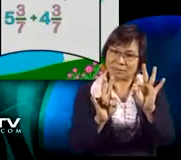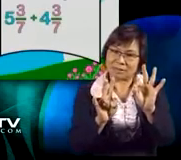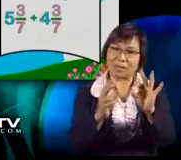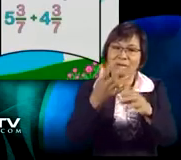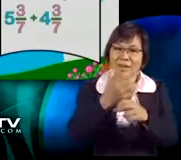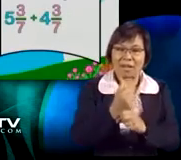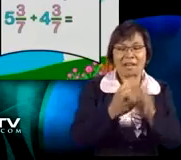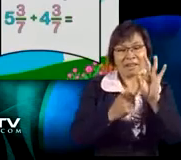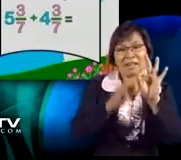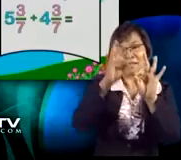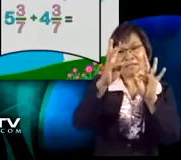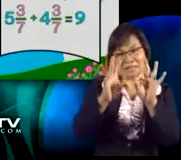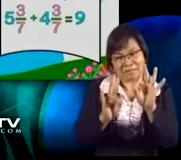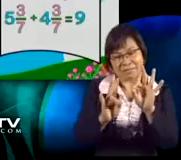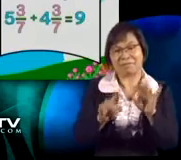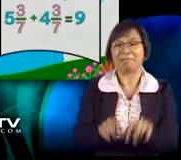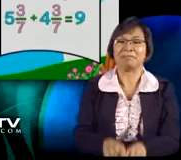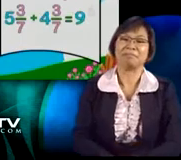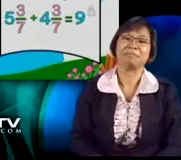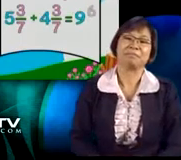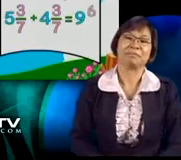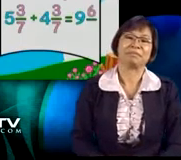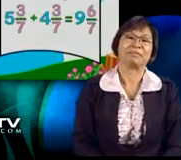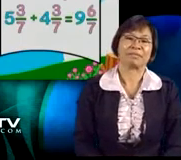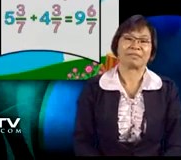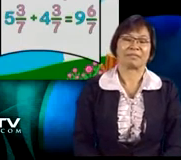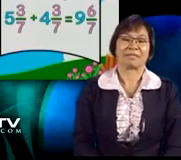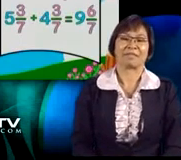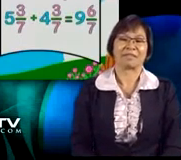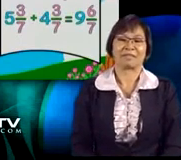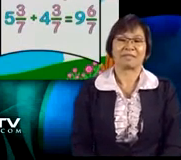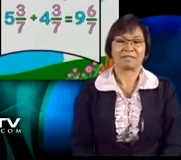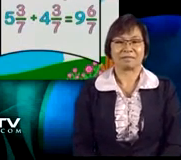We get 9 and 6 7ths.